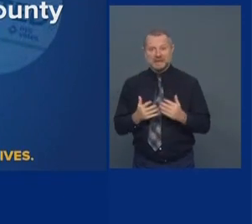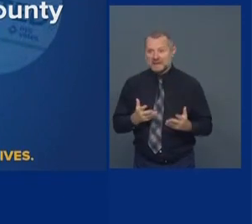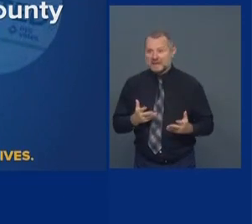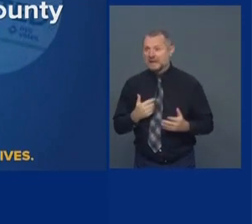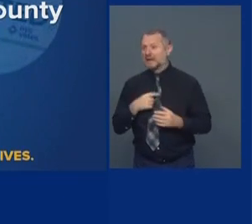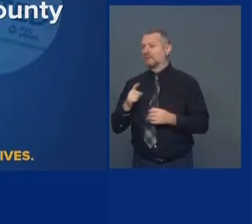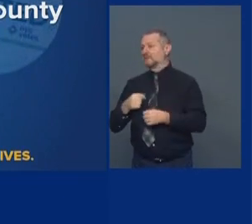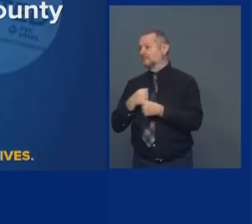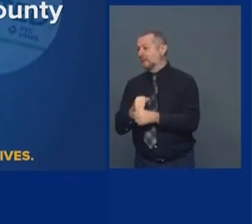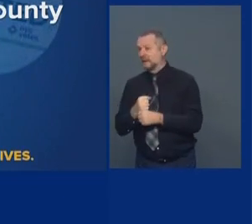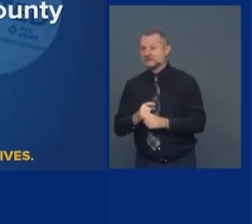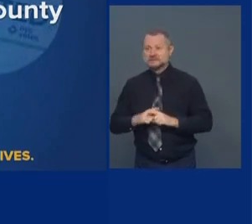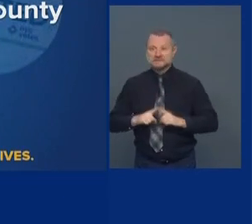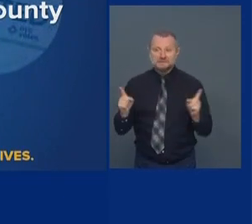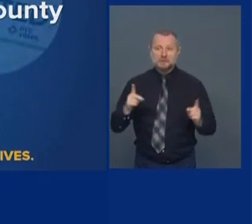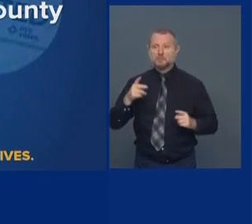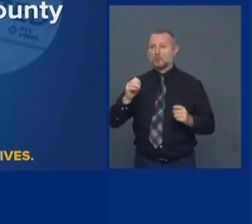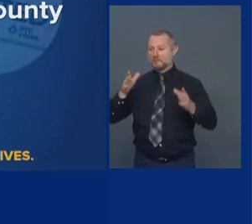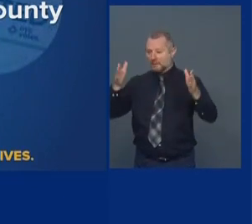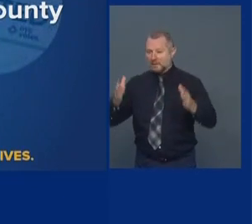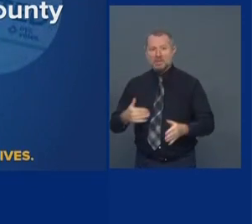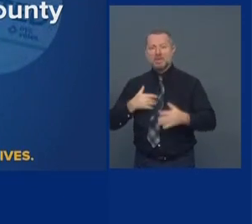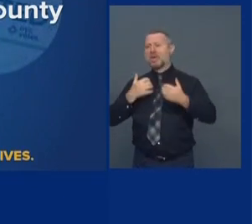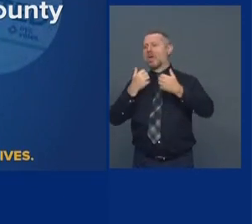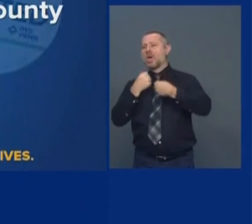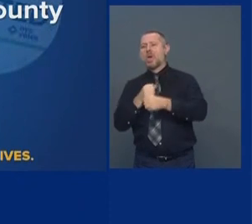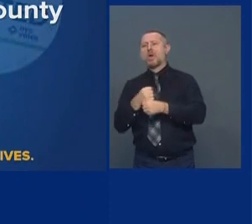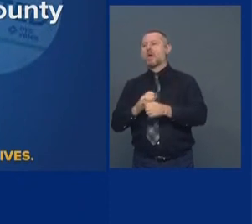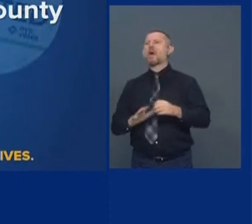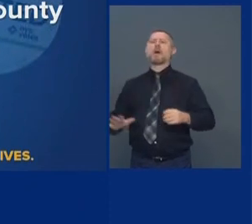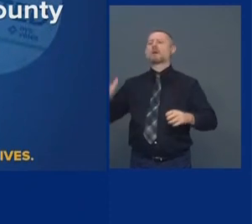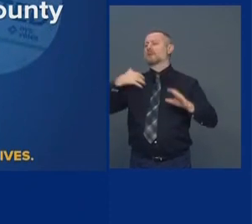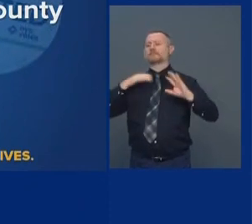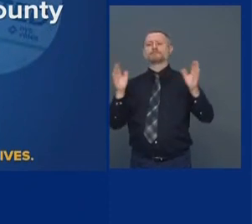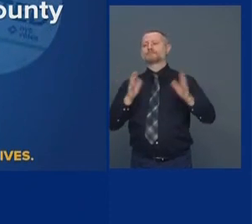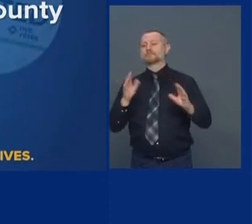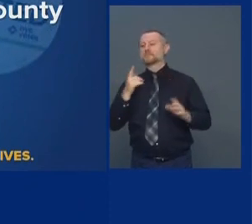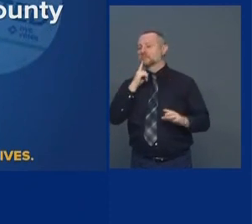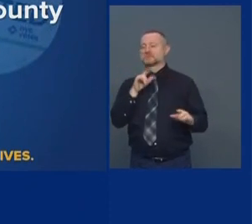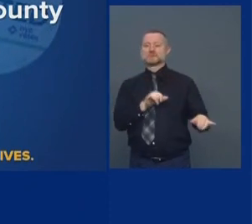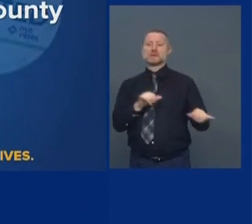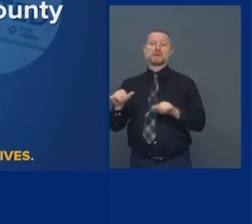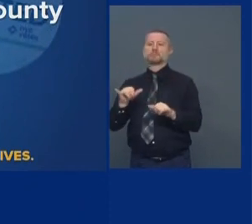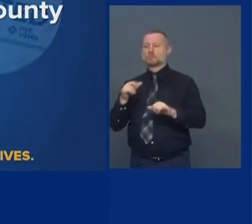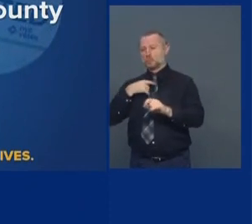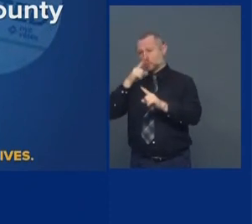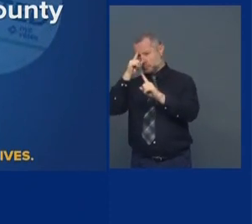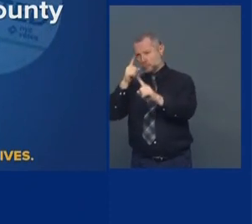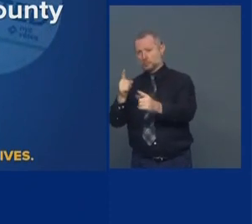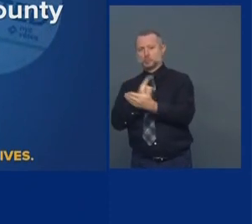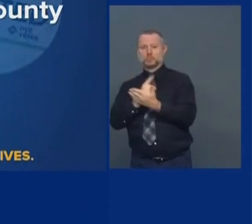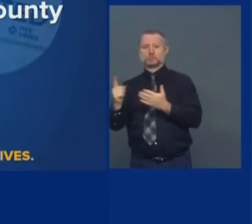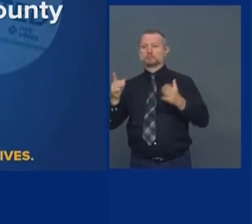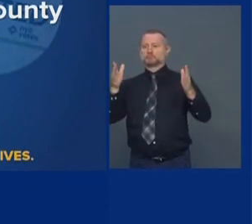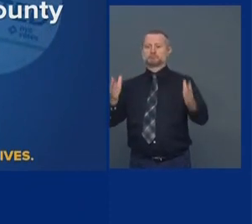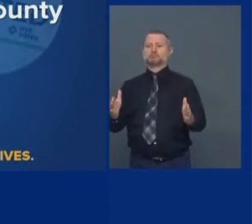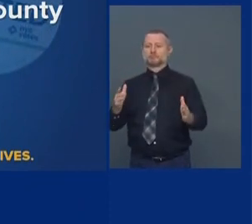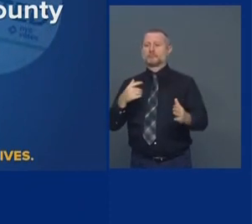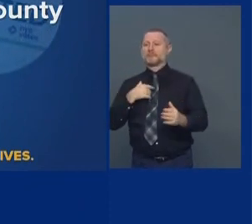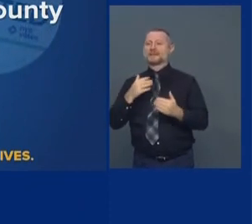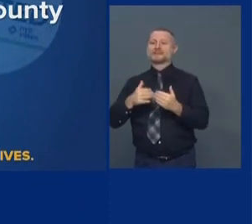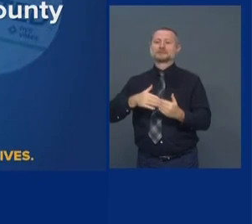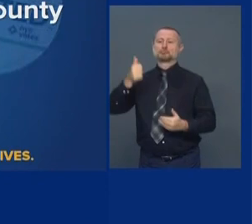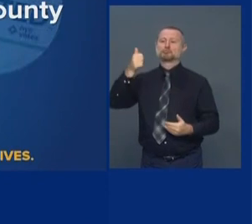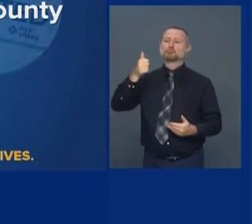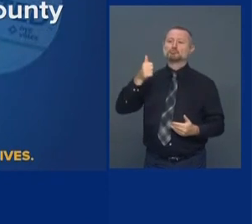across the state. This, I think, has the same purpose and effect, it's just easier. You drop